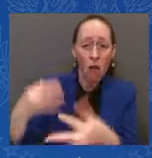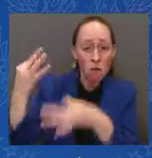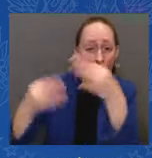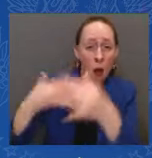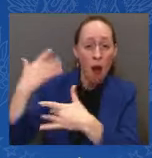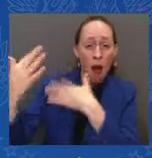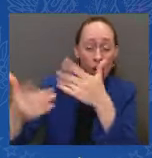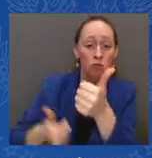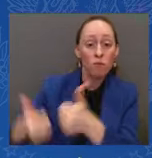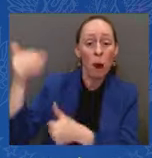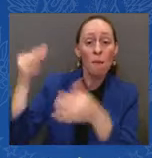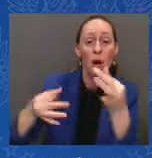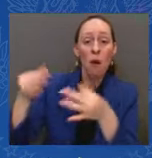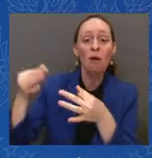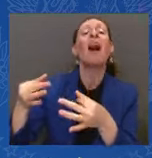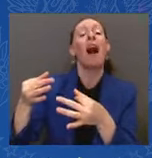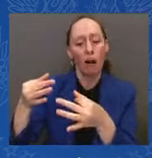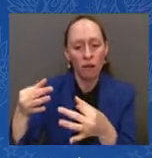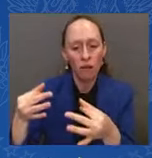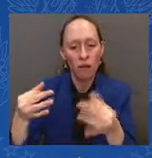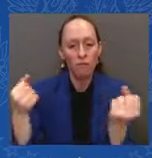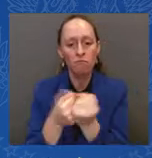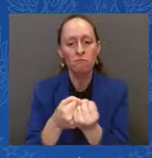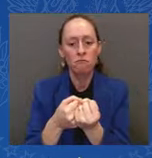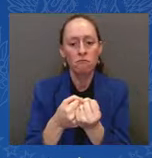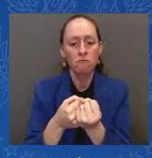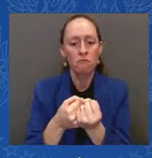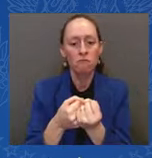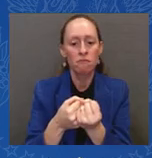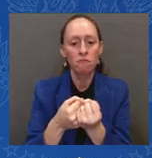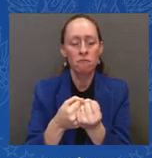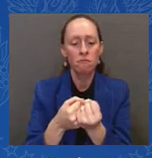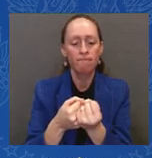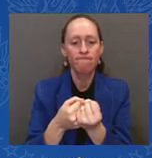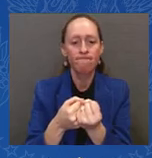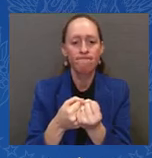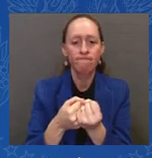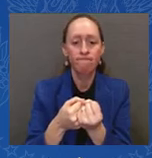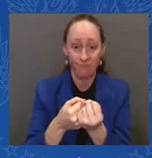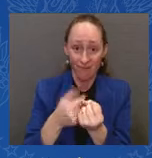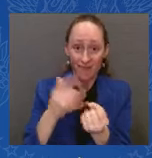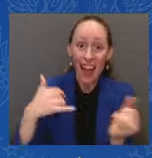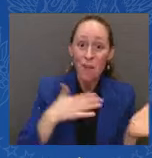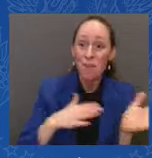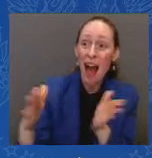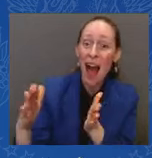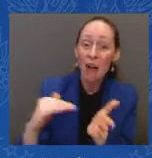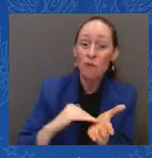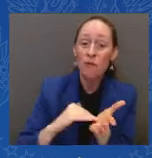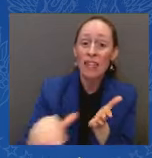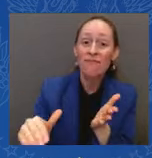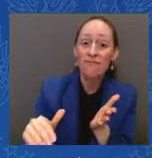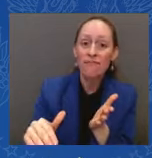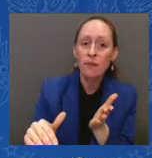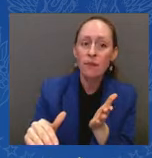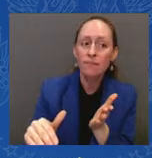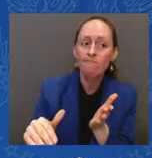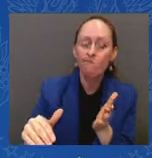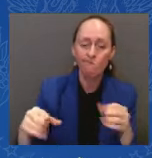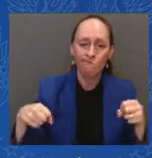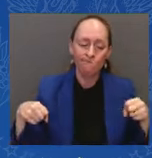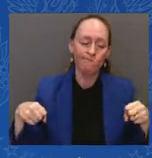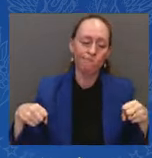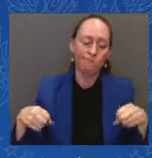thousands of dollars in debt- and student debt relief that was about to change their lives. As I said at the time, I believe the